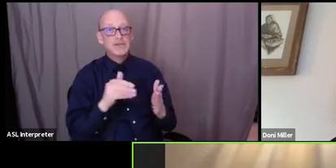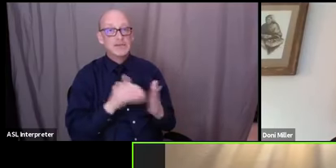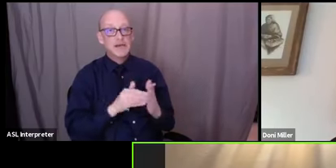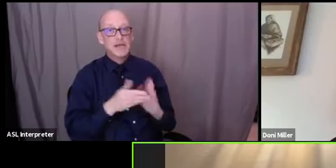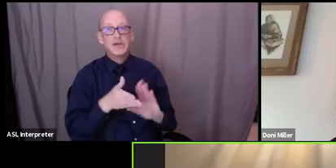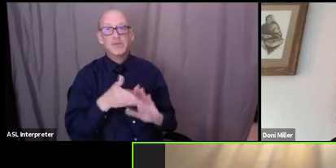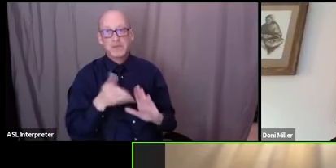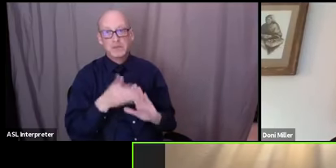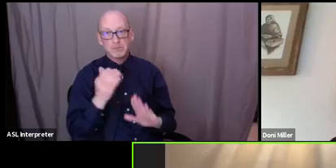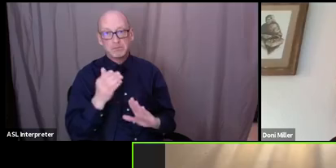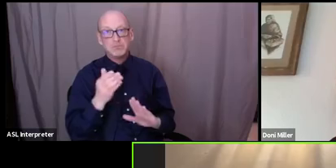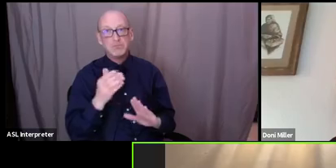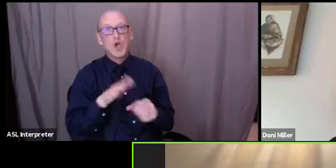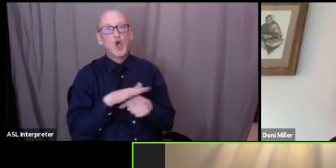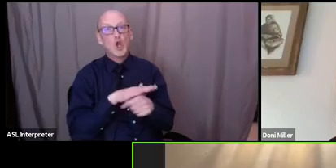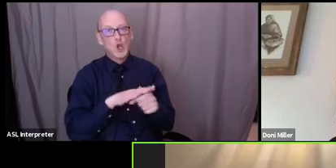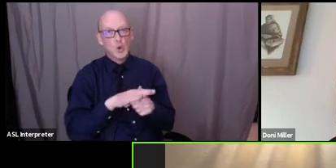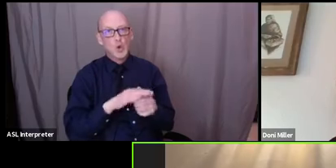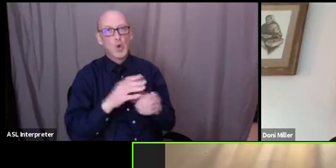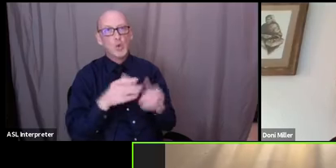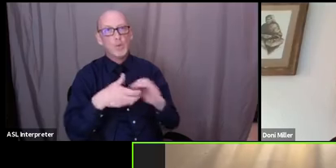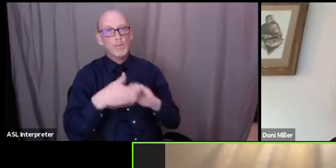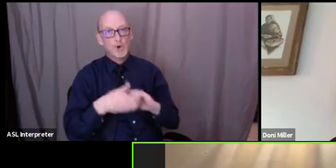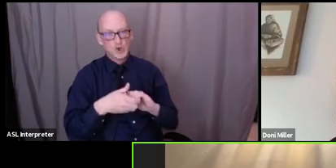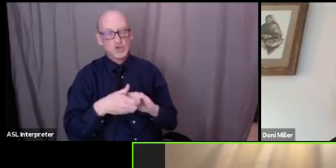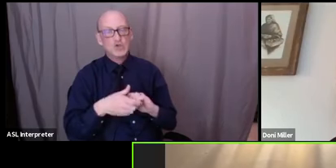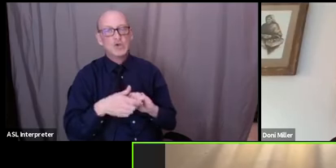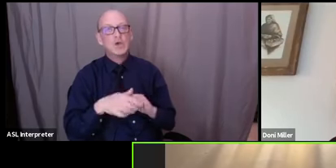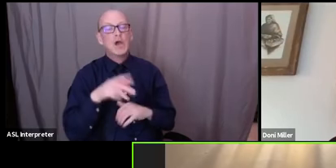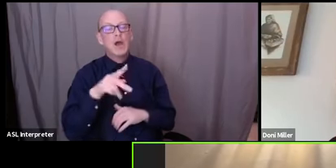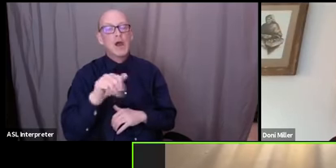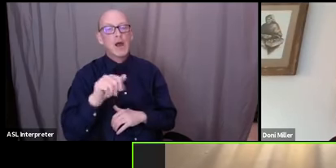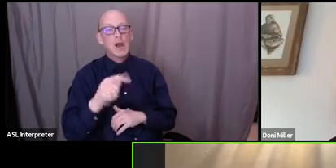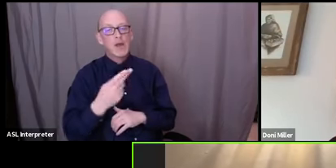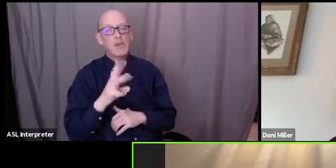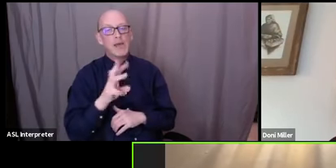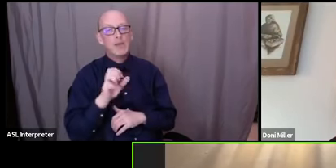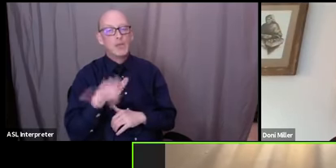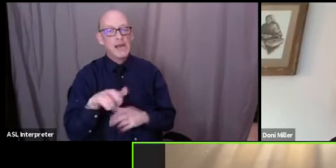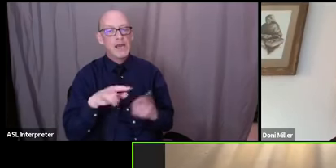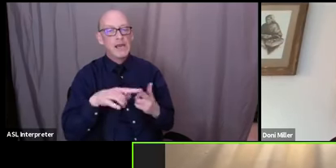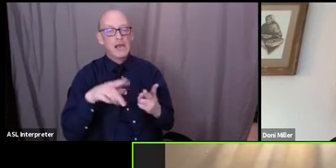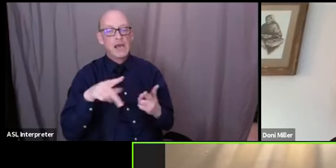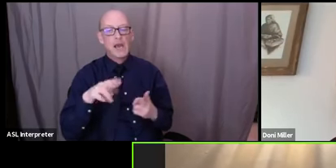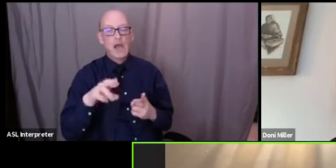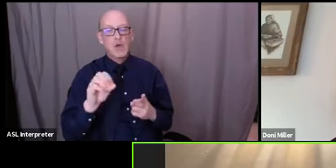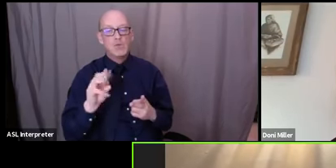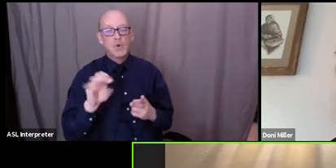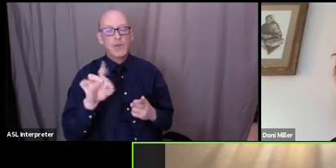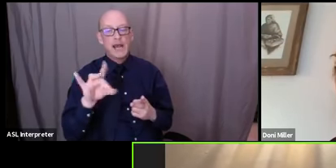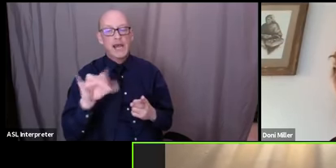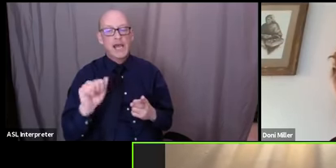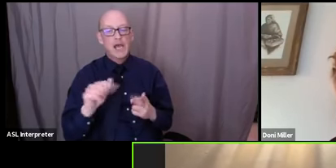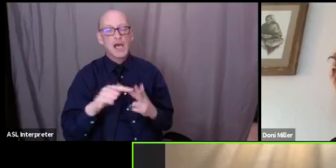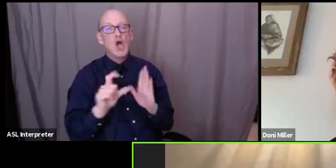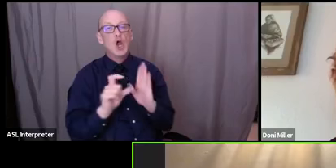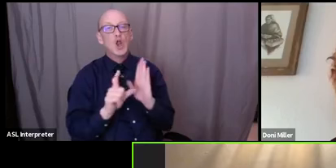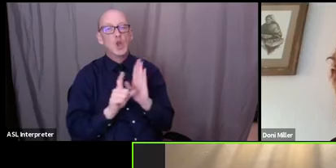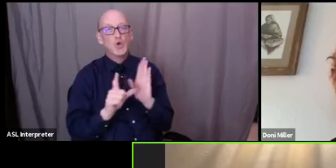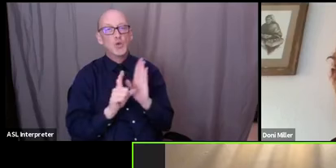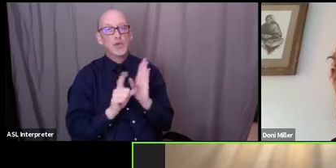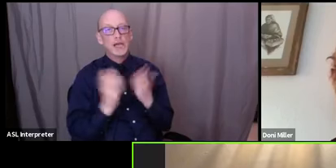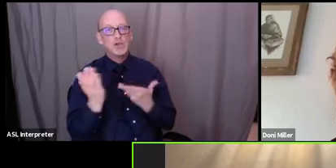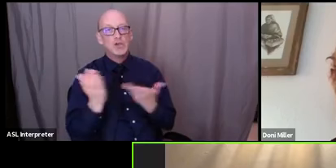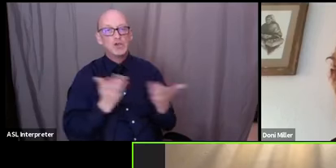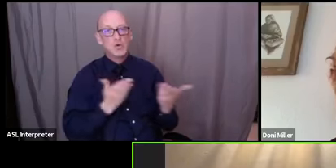by glisk and some local partners those partners are pathway pro medica lutheran social services and neighbor works now